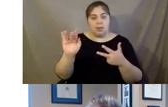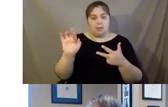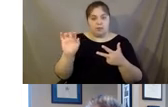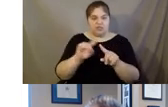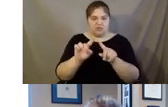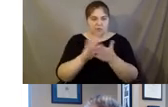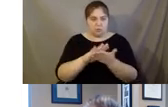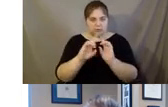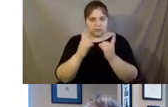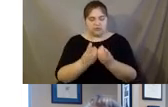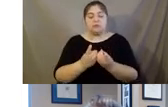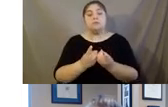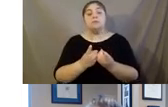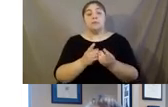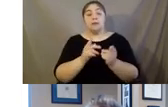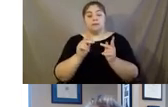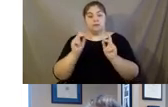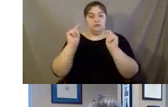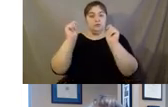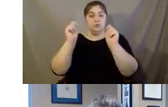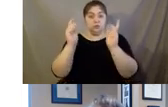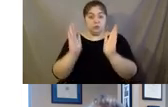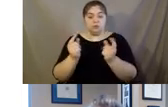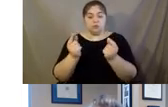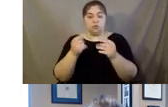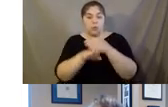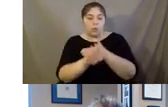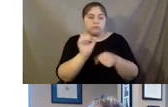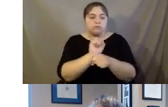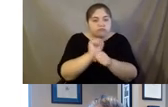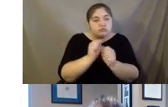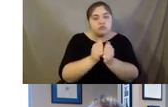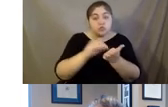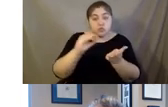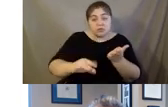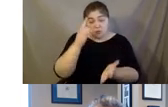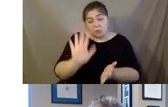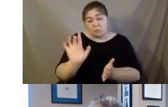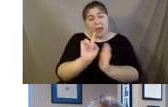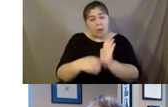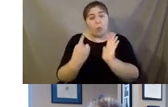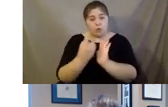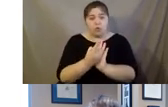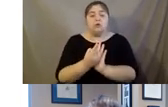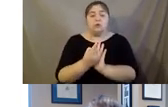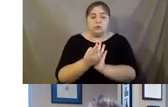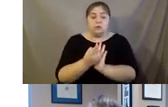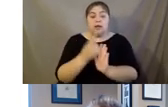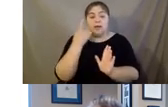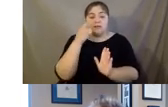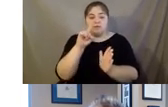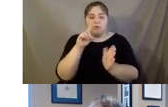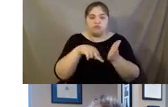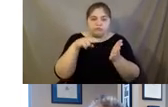in and work with students for about an hour a week, and it's really dedicated toward literacy skills.